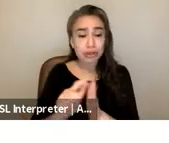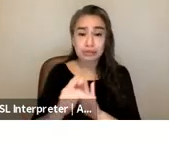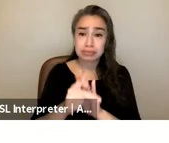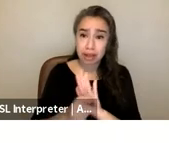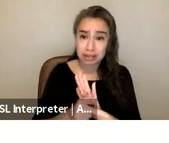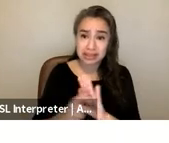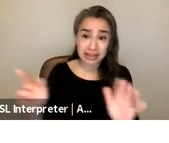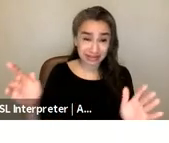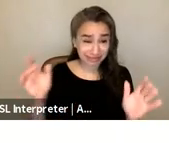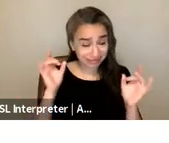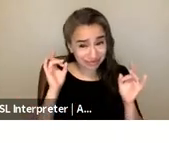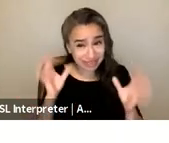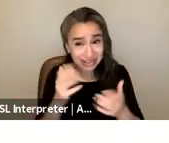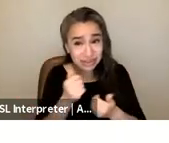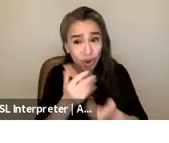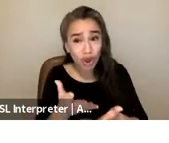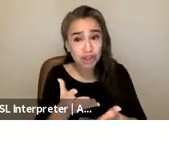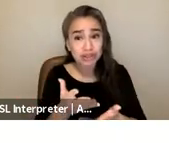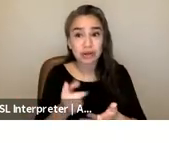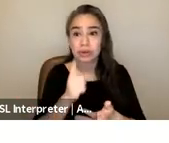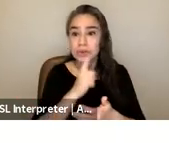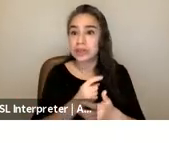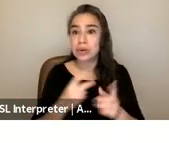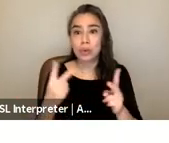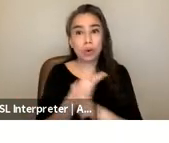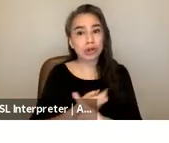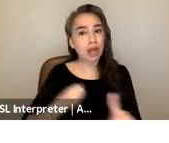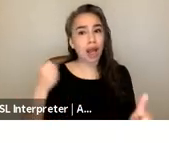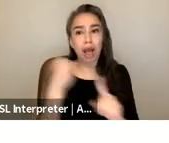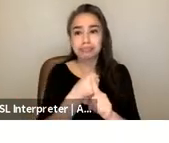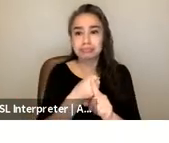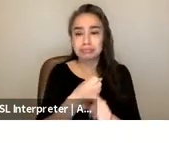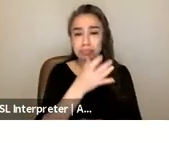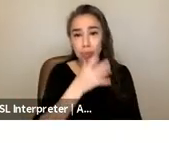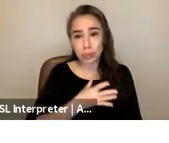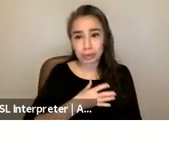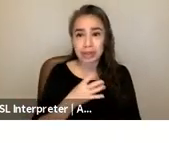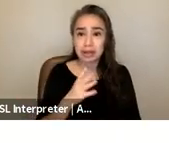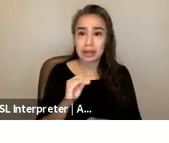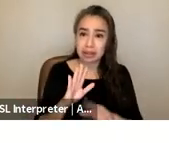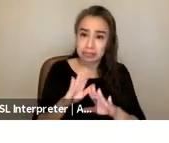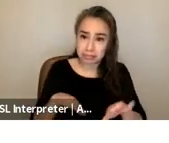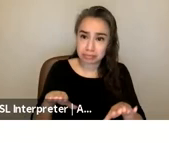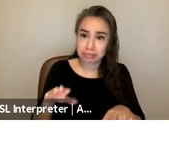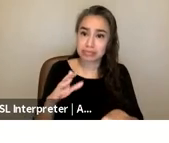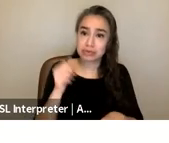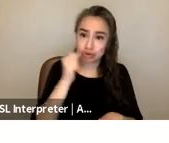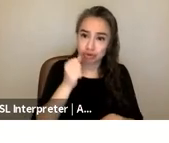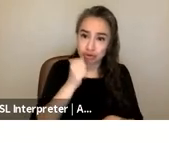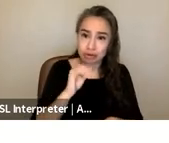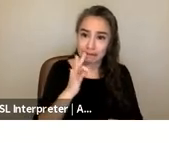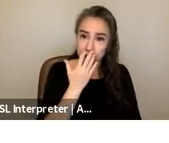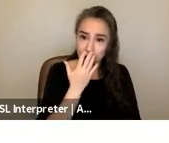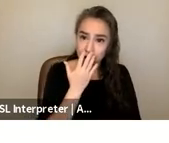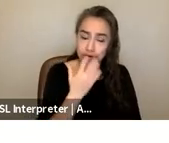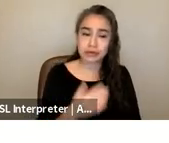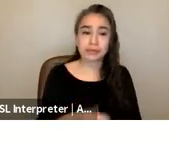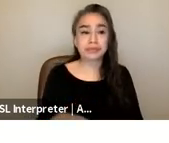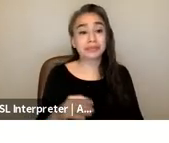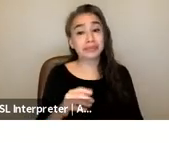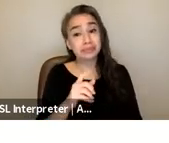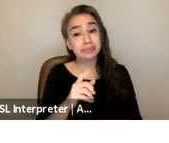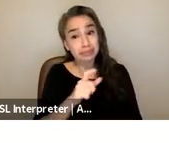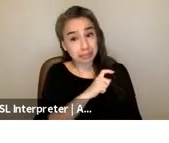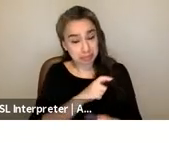often disproportionately impacted women and girls of color um leading to increased policing in our communities leading to mandatory